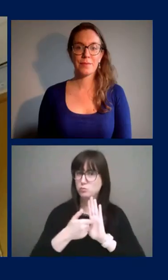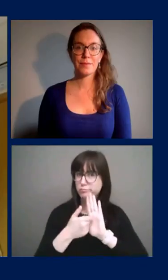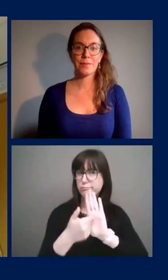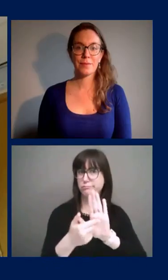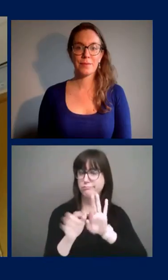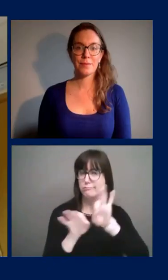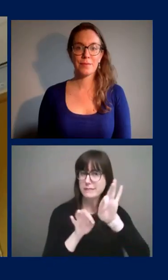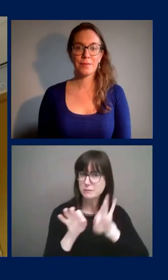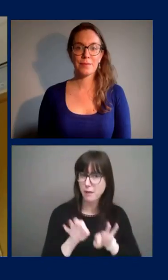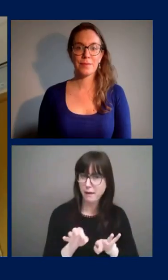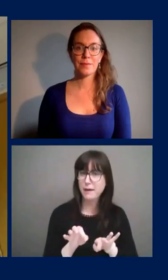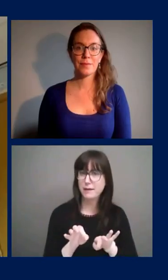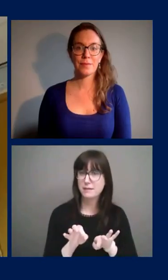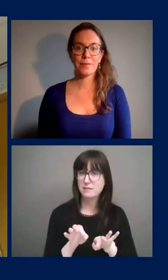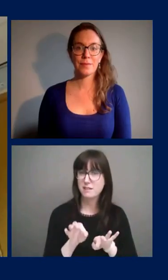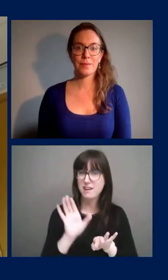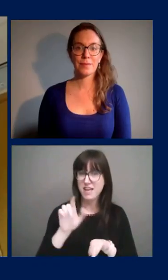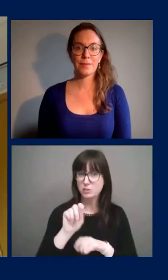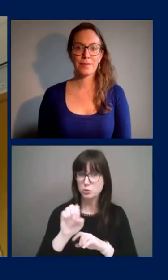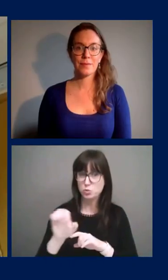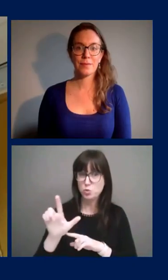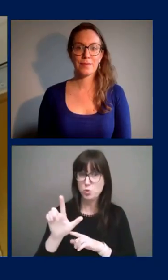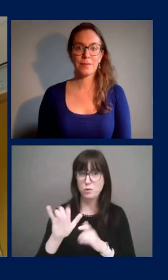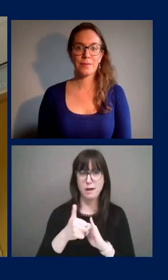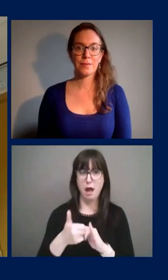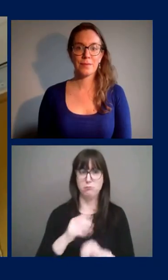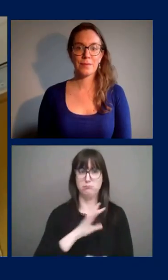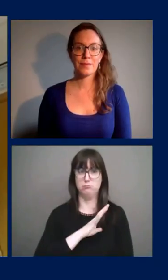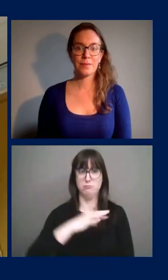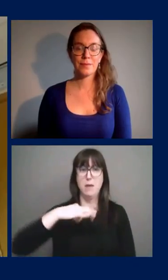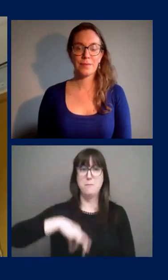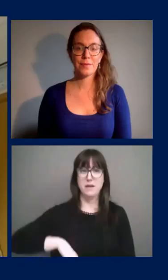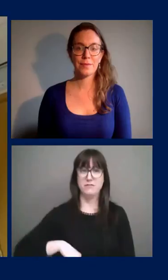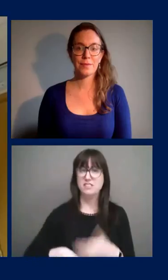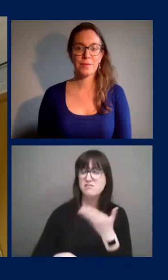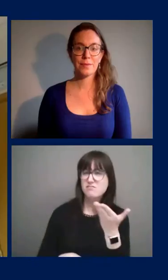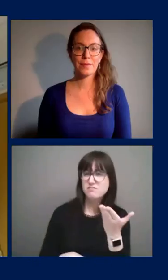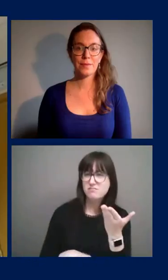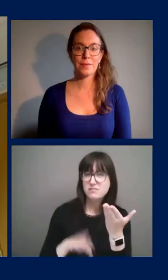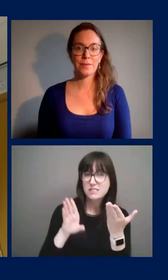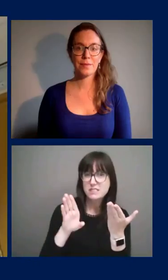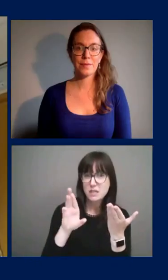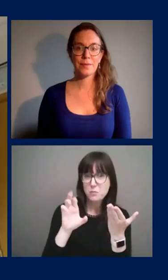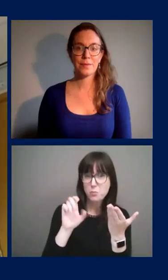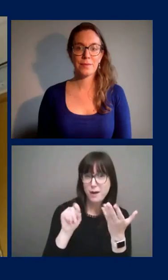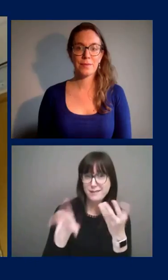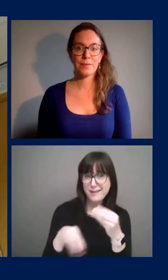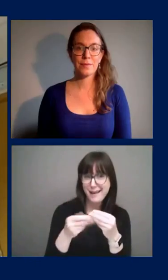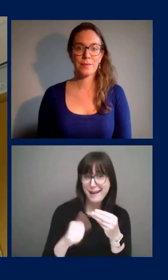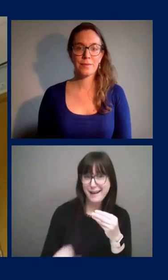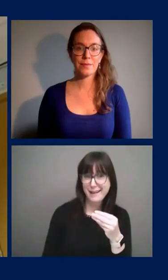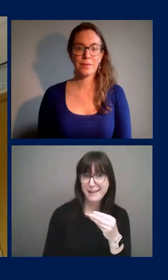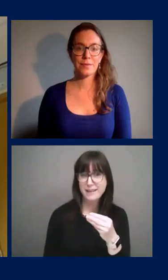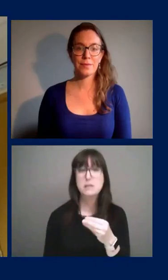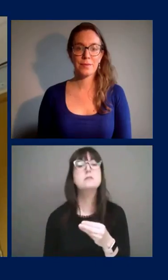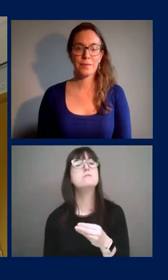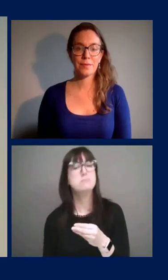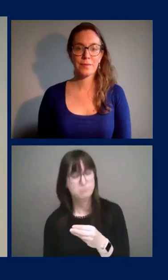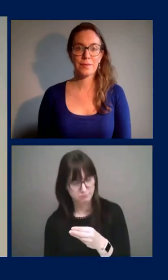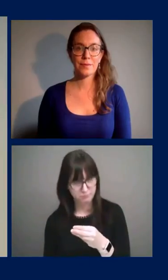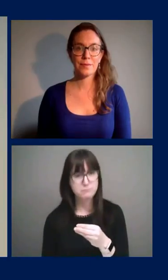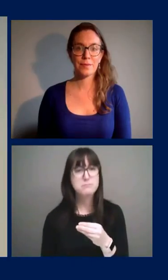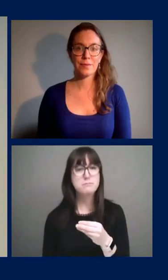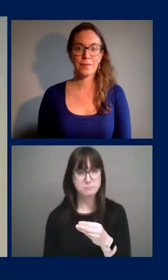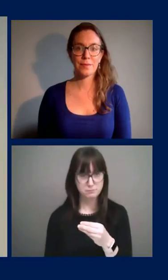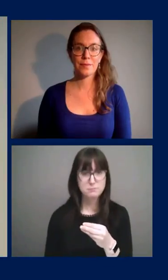tool and the usefulness of the tool with others. Anything you'd like to add? Yeah, no, thanks Vera. I think that